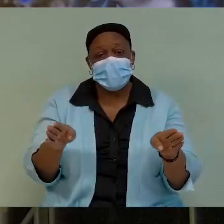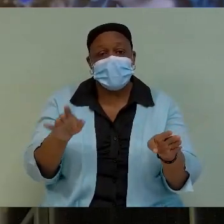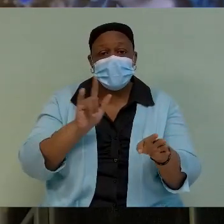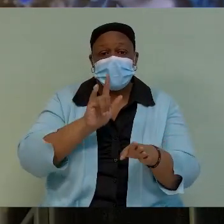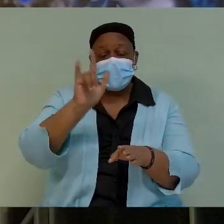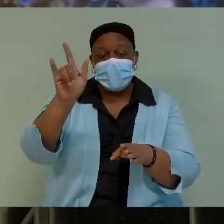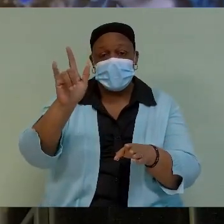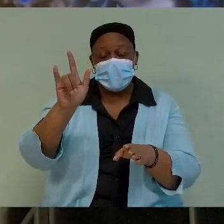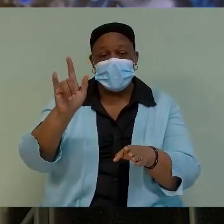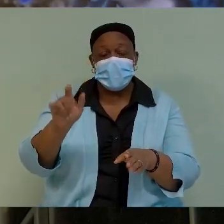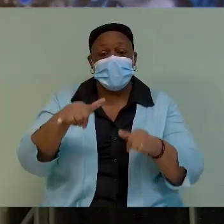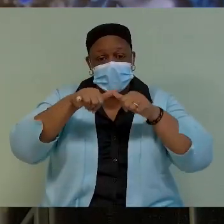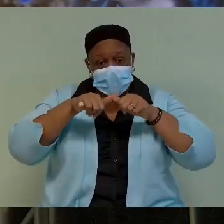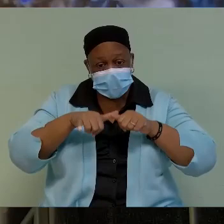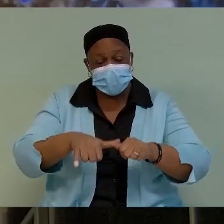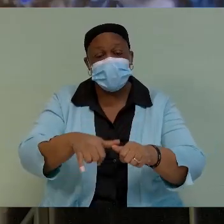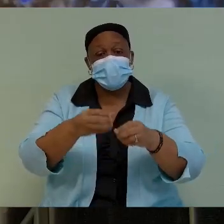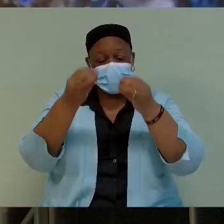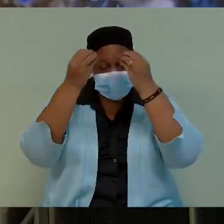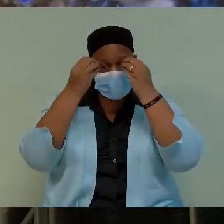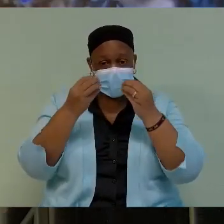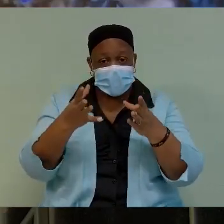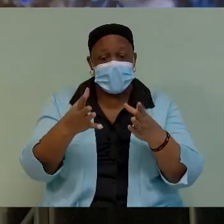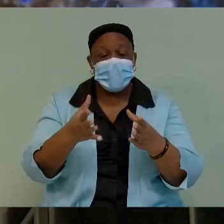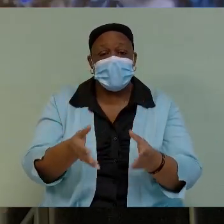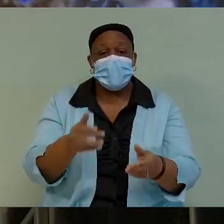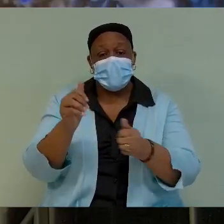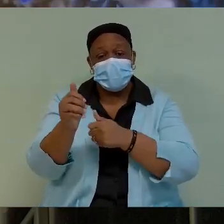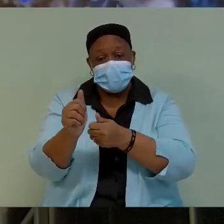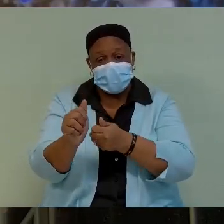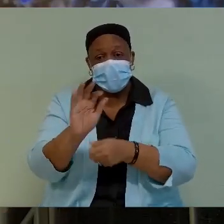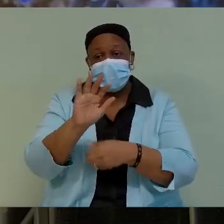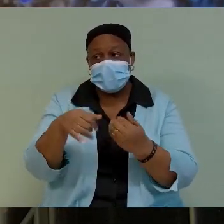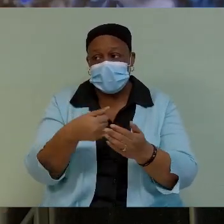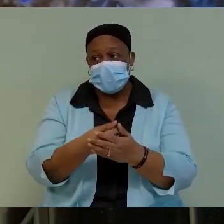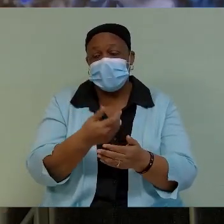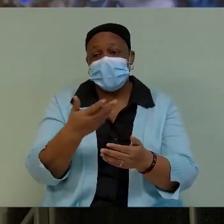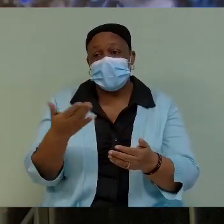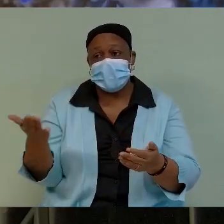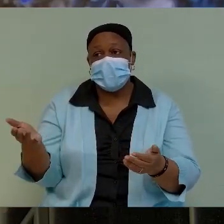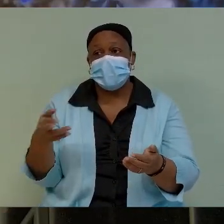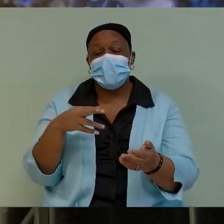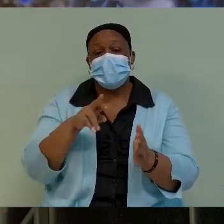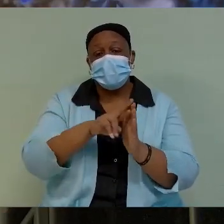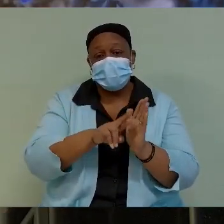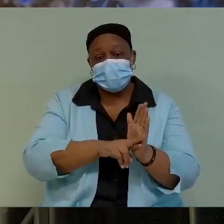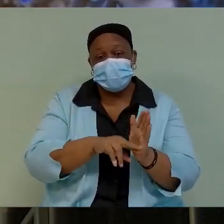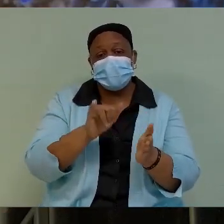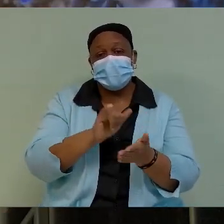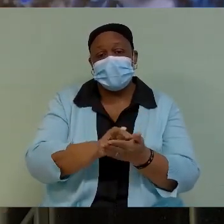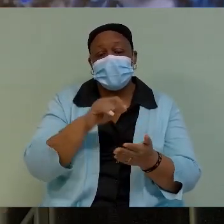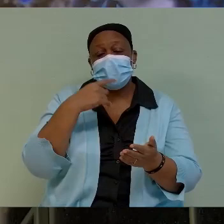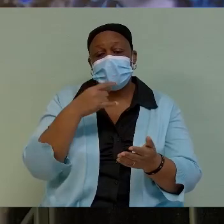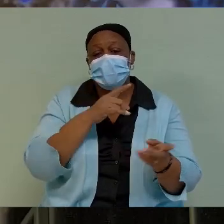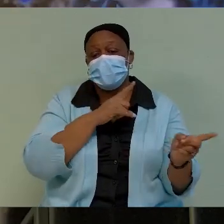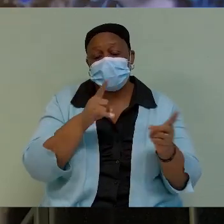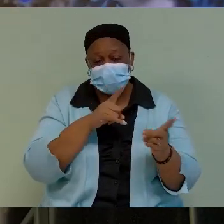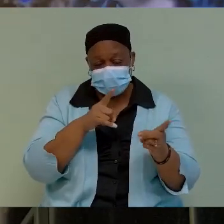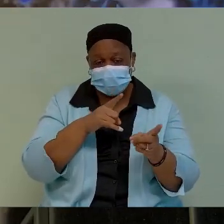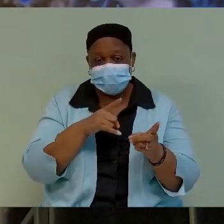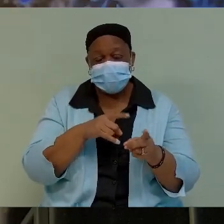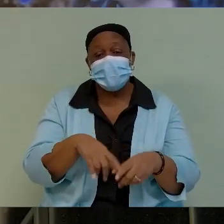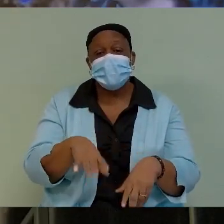health authority and the NEOC, and that we will be able to curtail whatever the impact may be in the future.